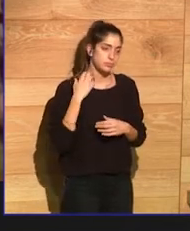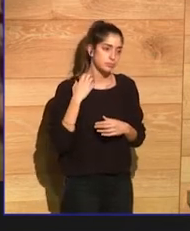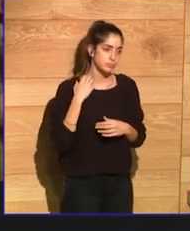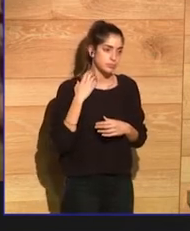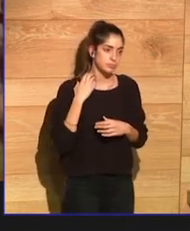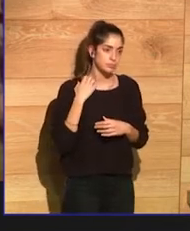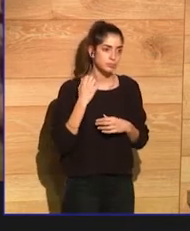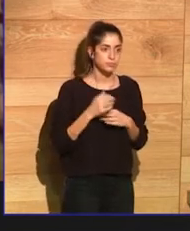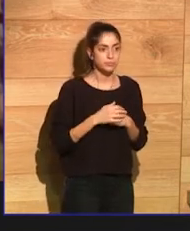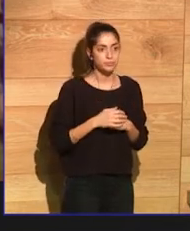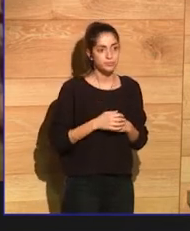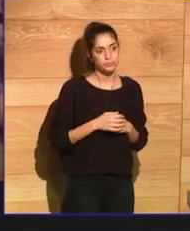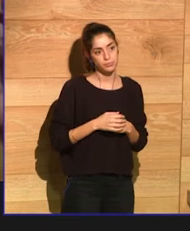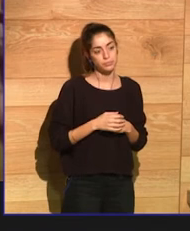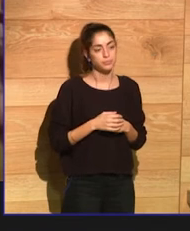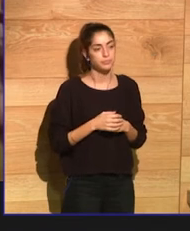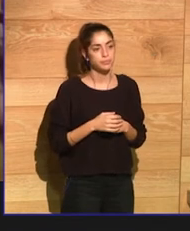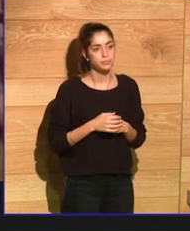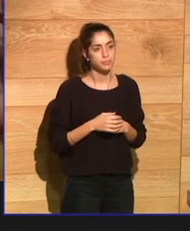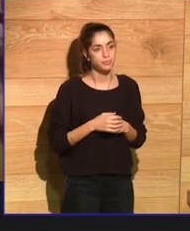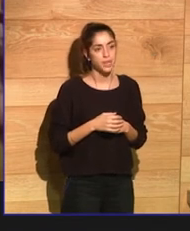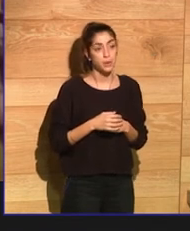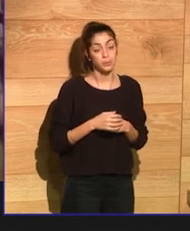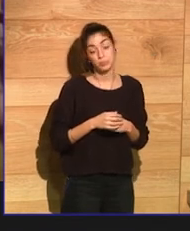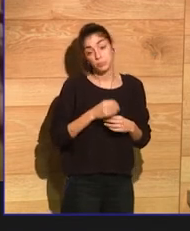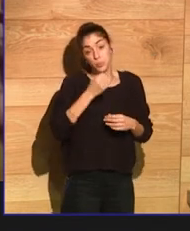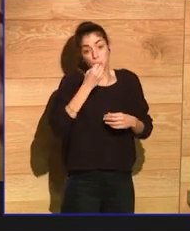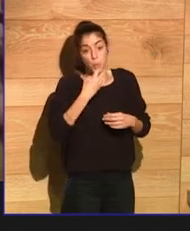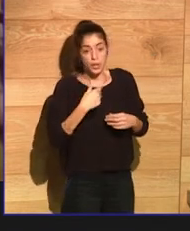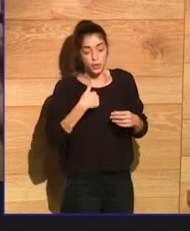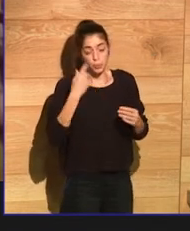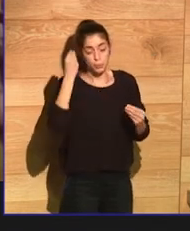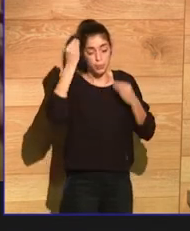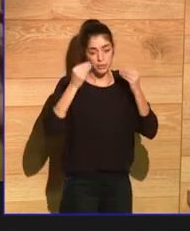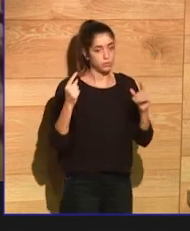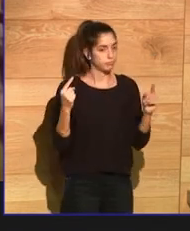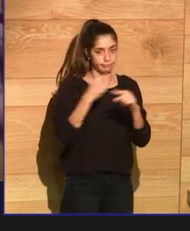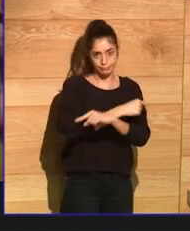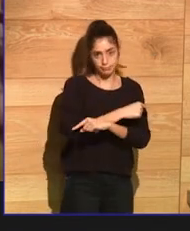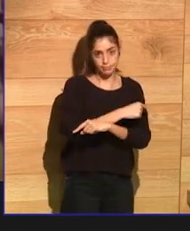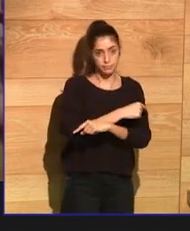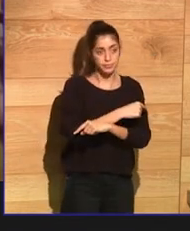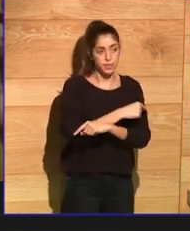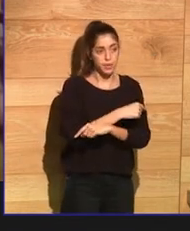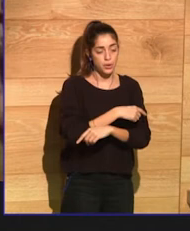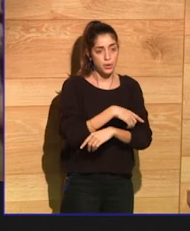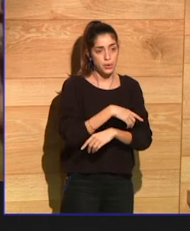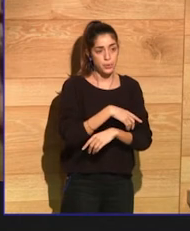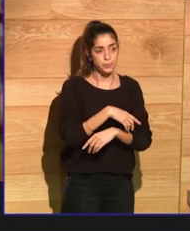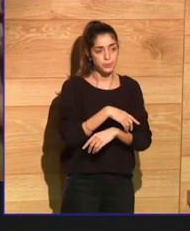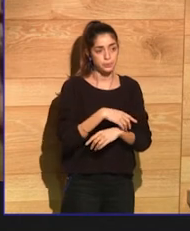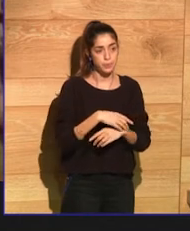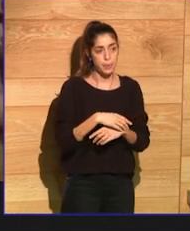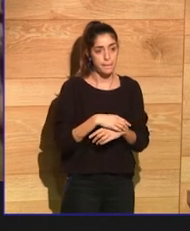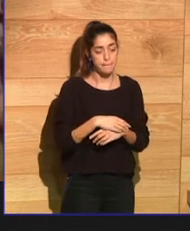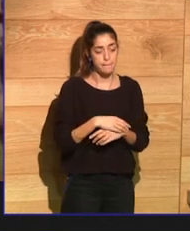I think it's exactly the opposite. There are these kind of tawdry